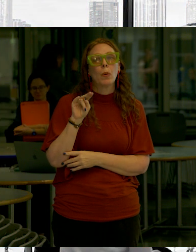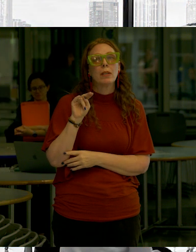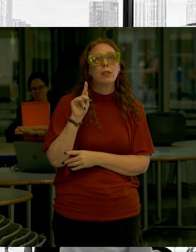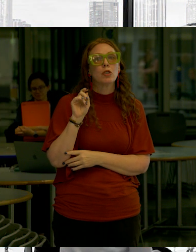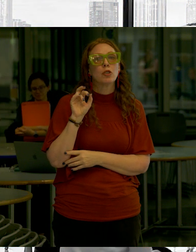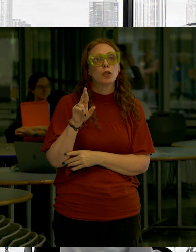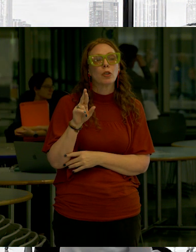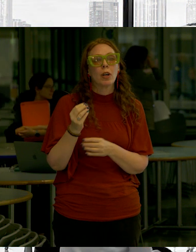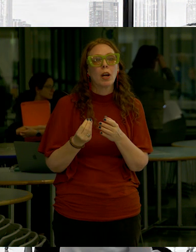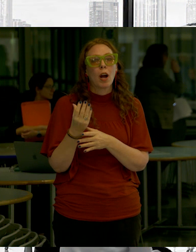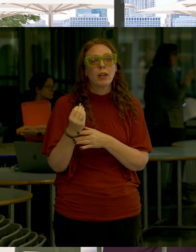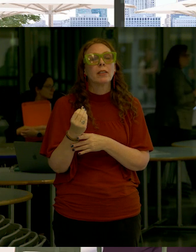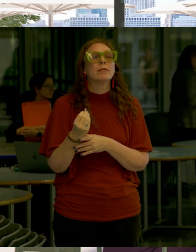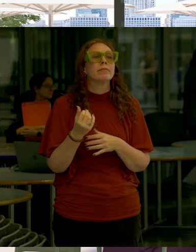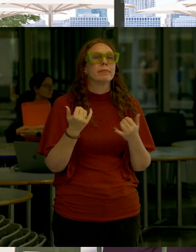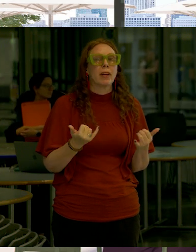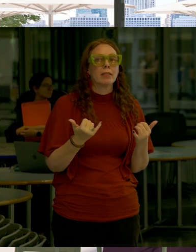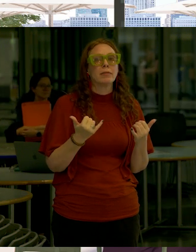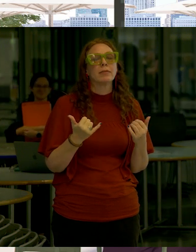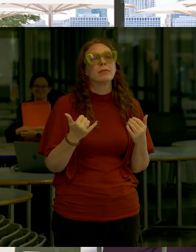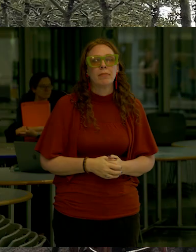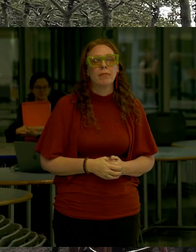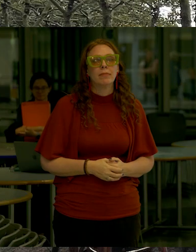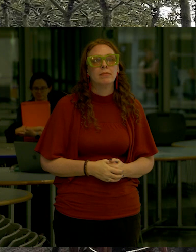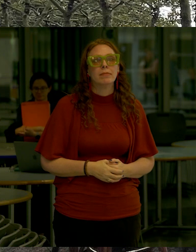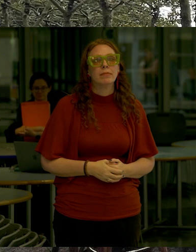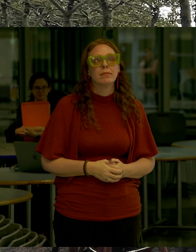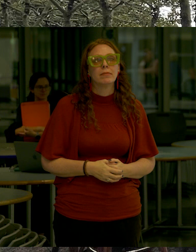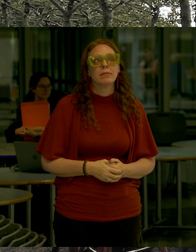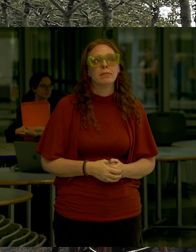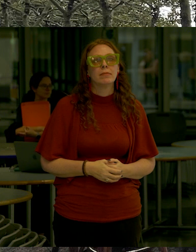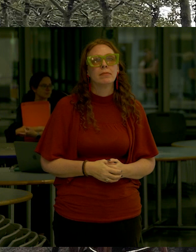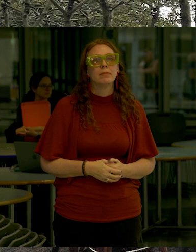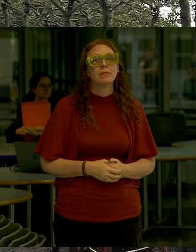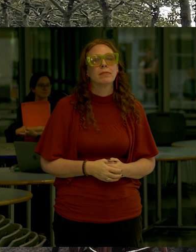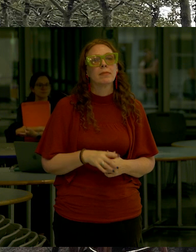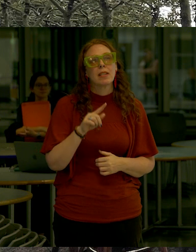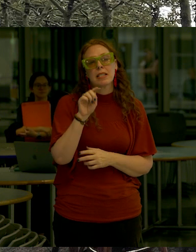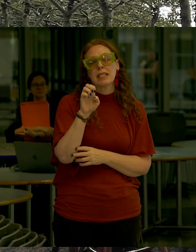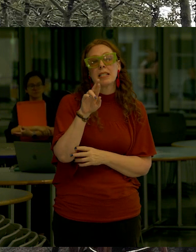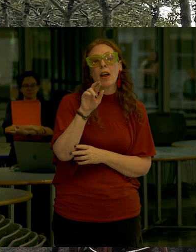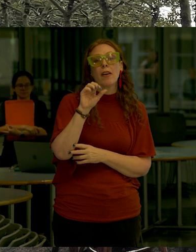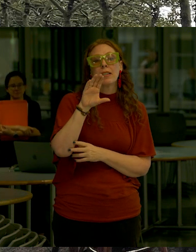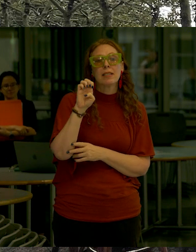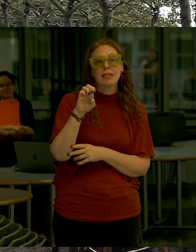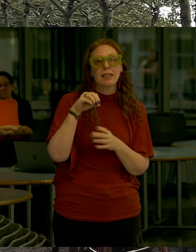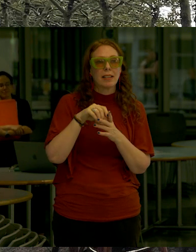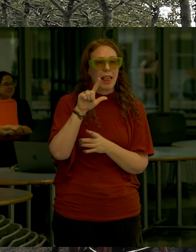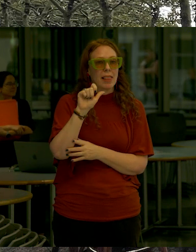the elements there's the shot the terrace at Ley District